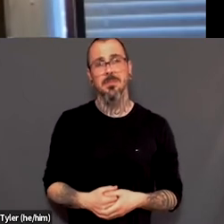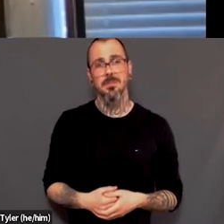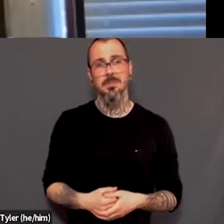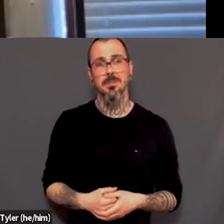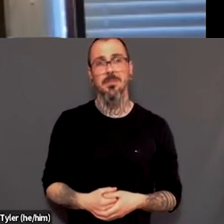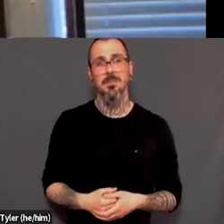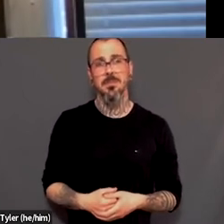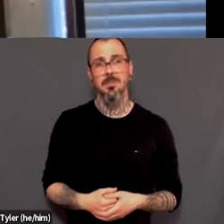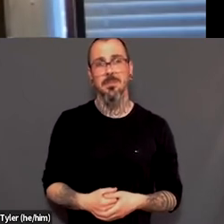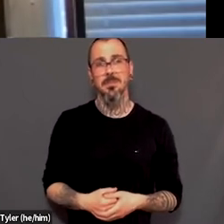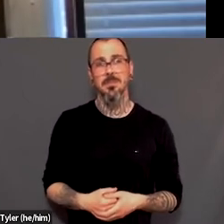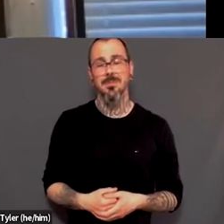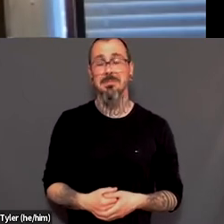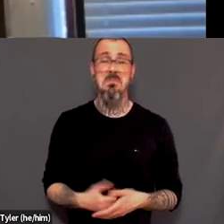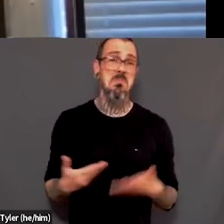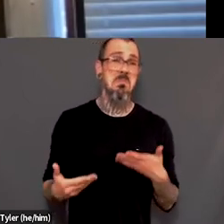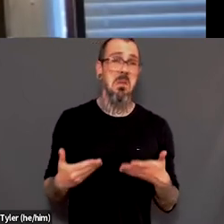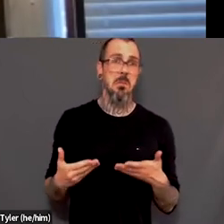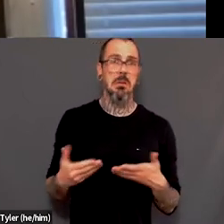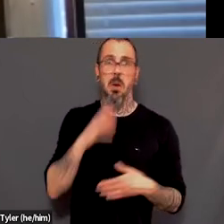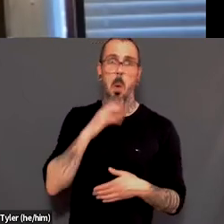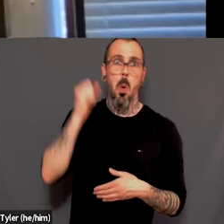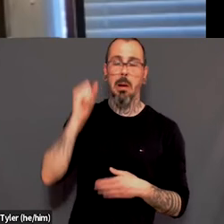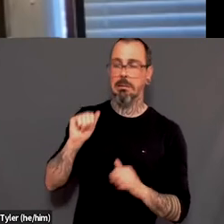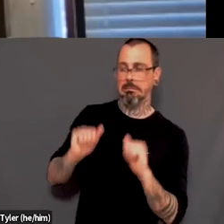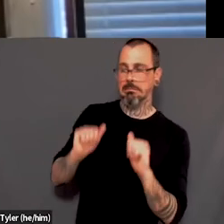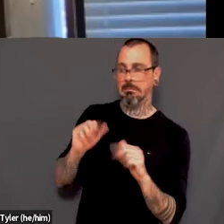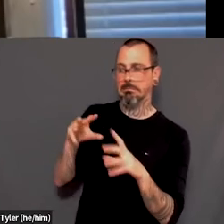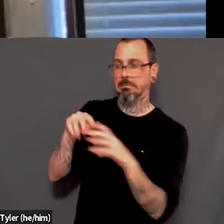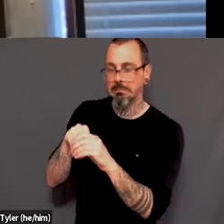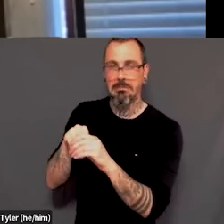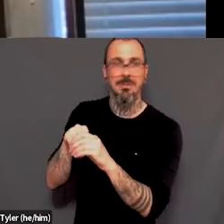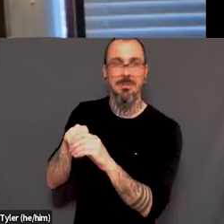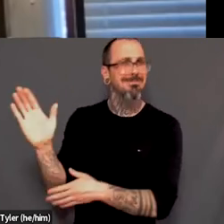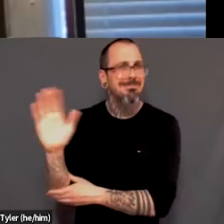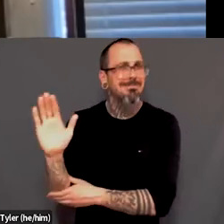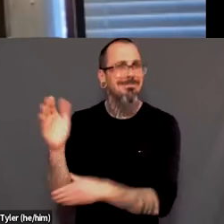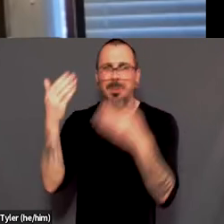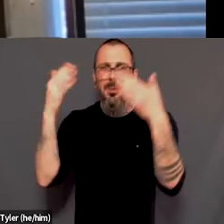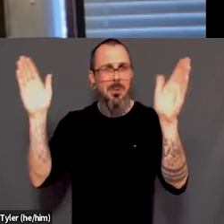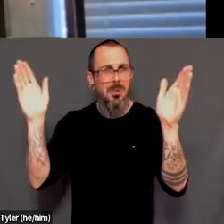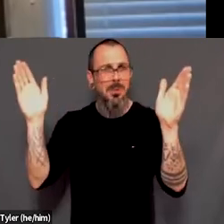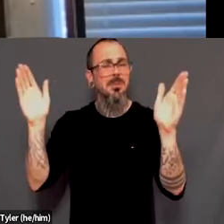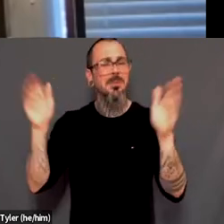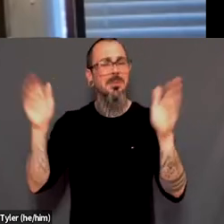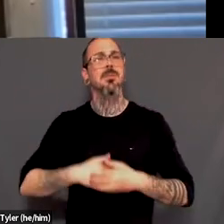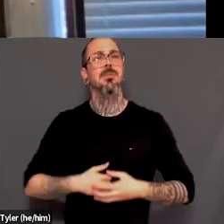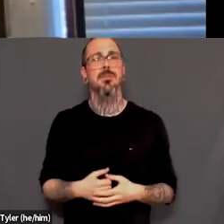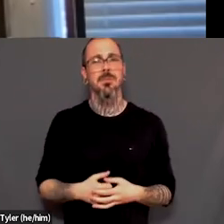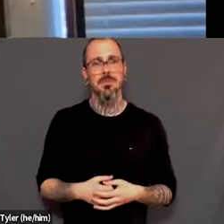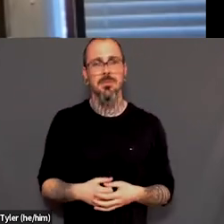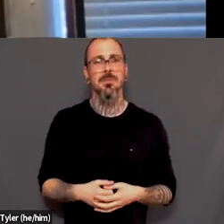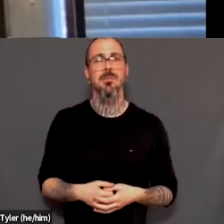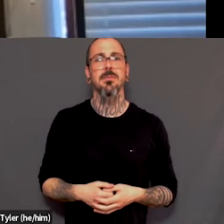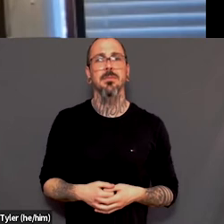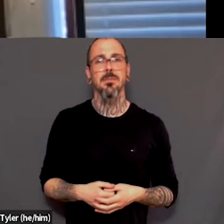so daunting and scary. Um, I think that the importance of like sharing, uh, community